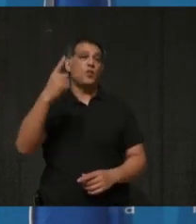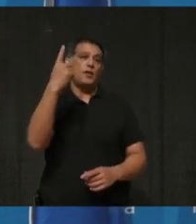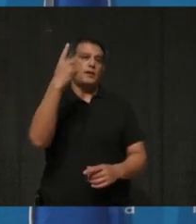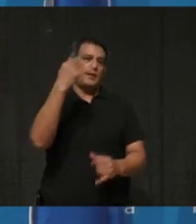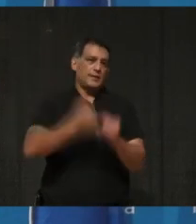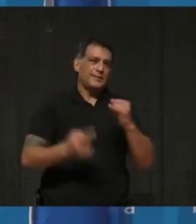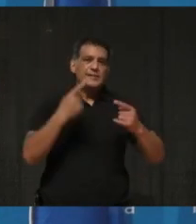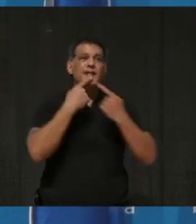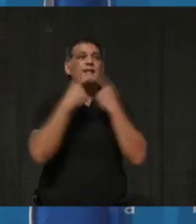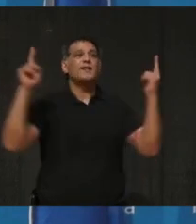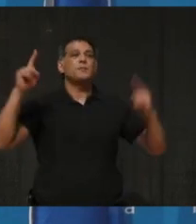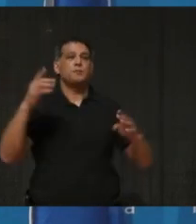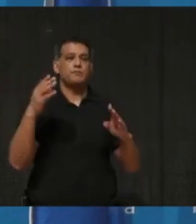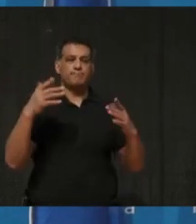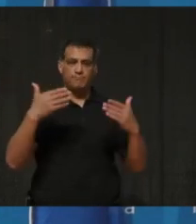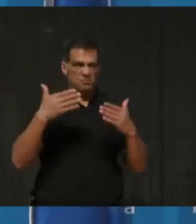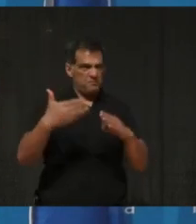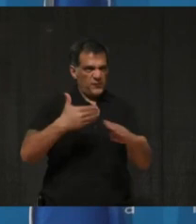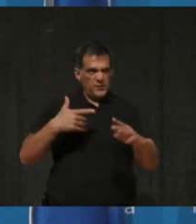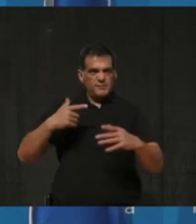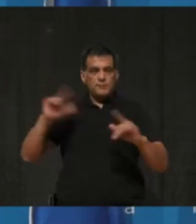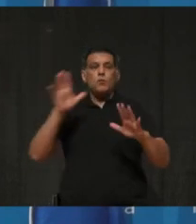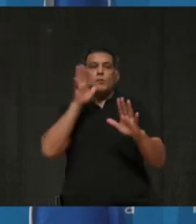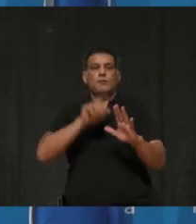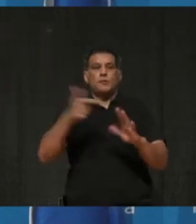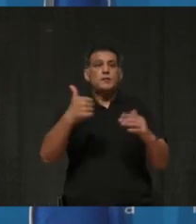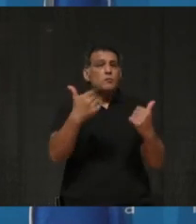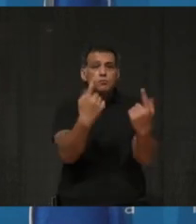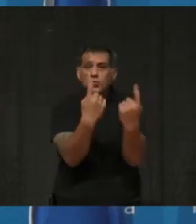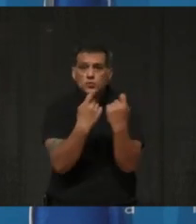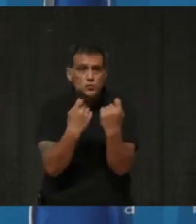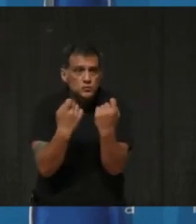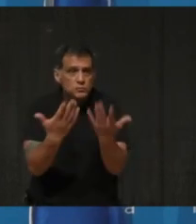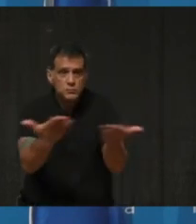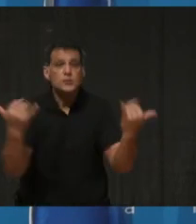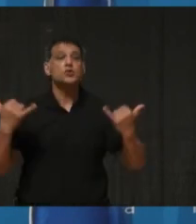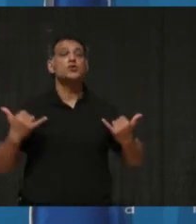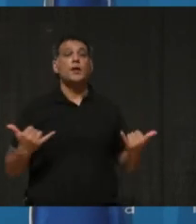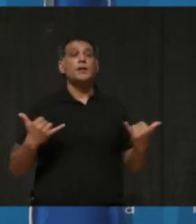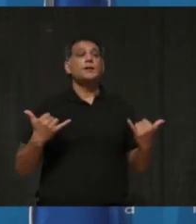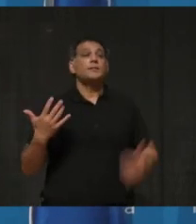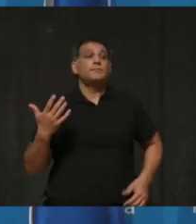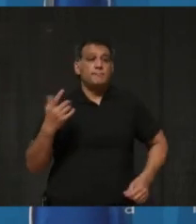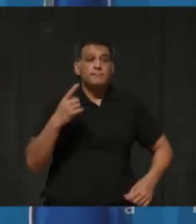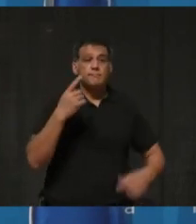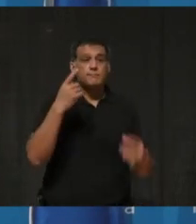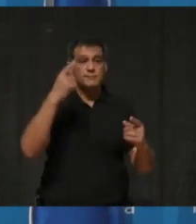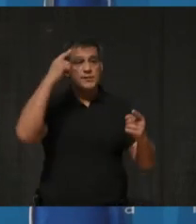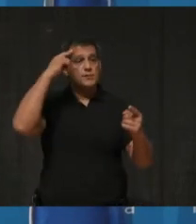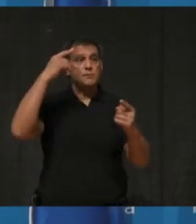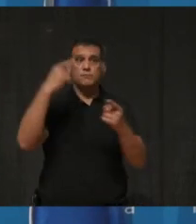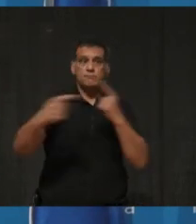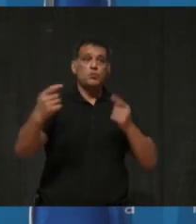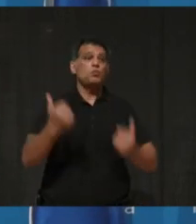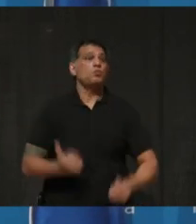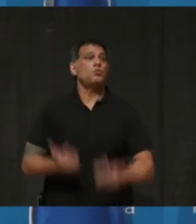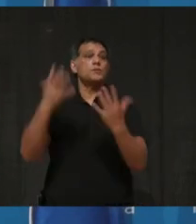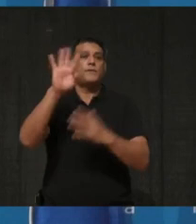media. At Council today, we passed a motion that strongly opposes the construction of the proposed 413, also known as the